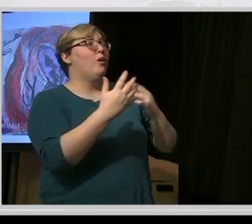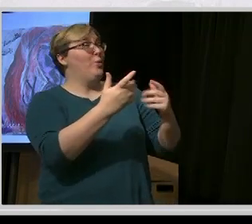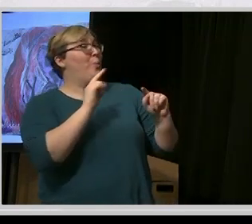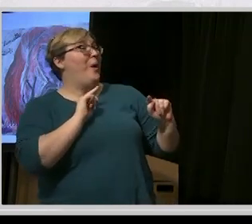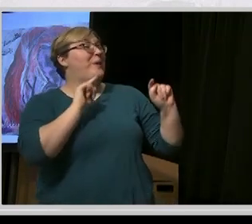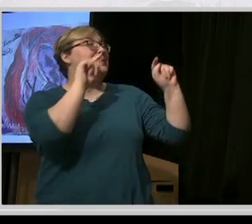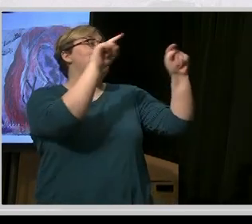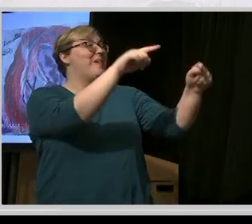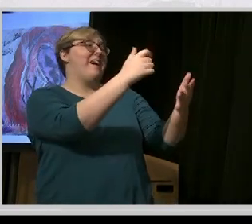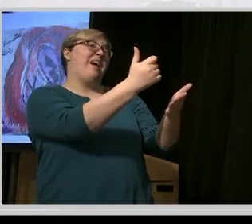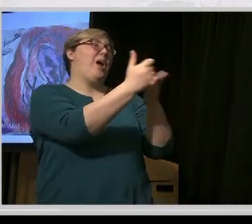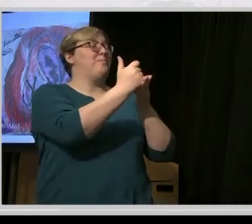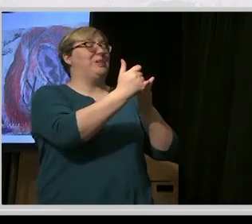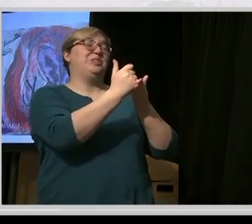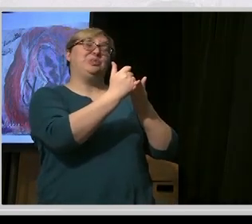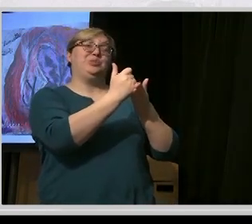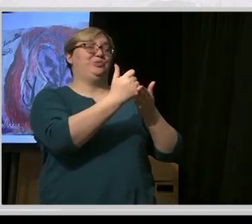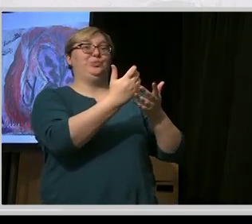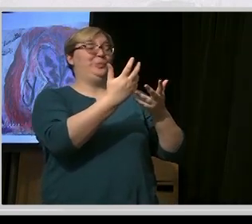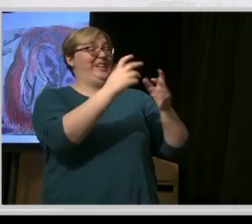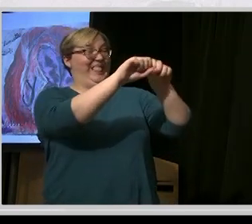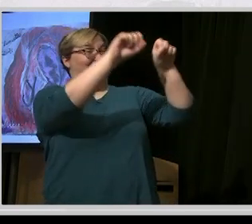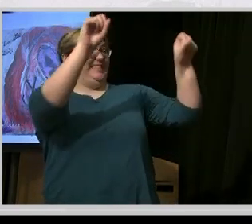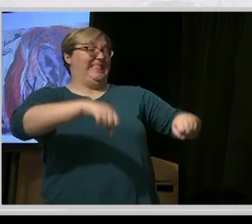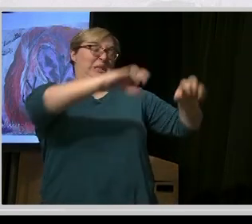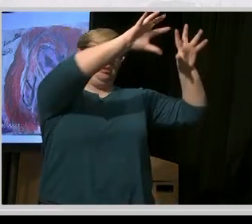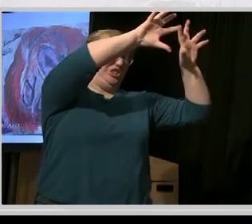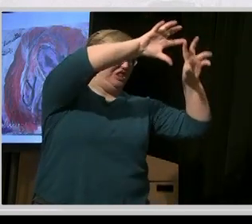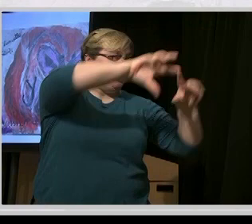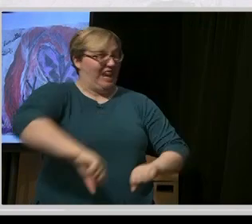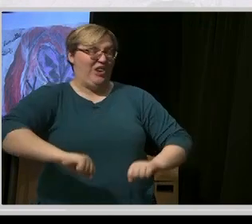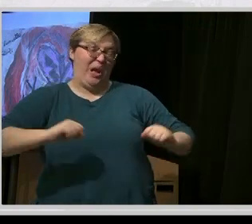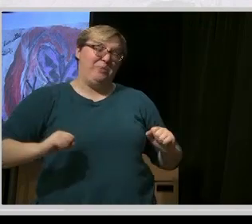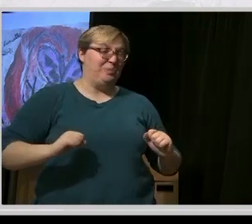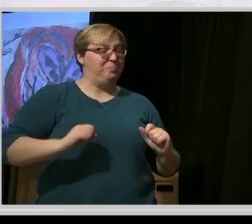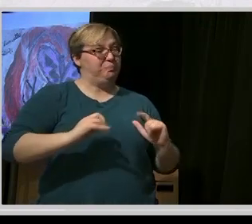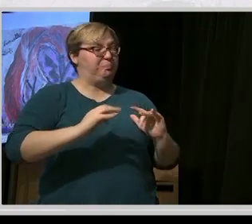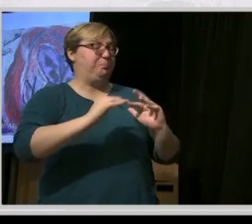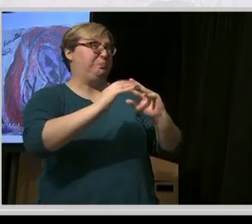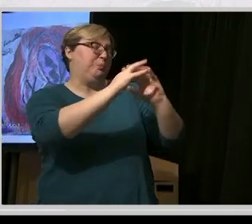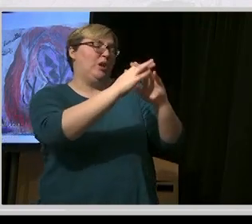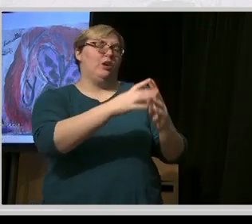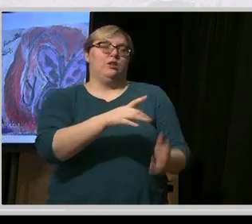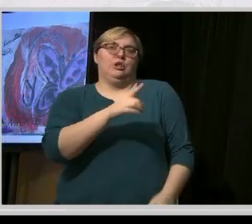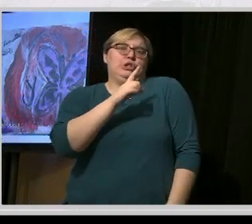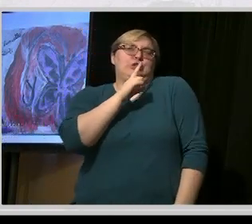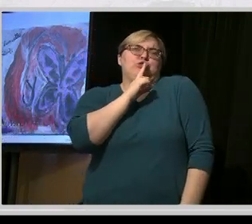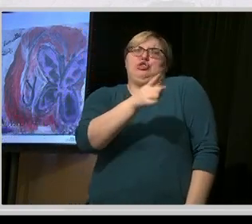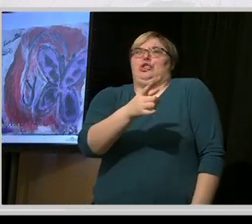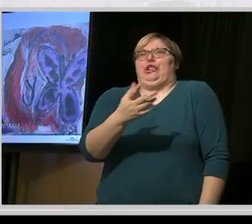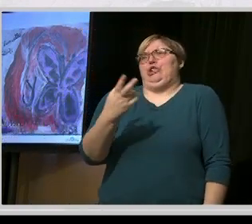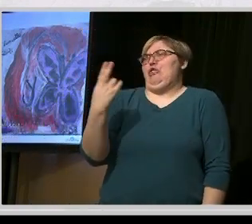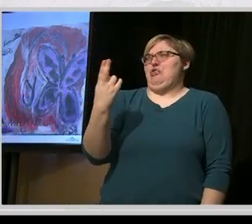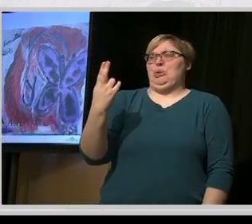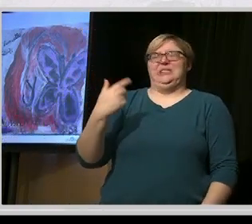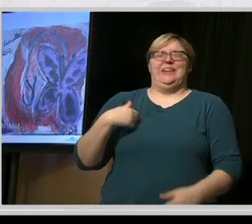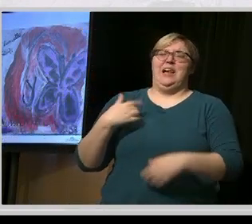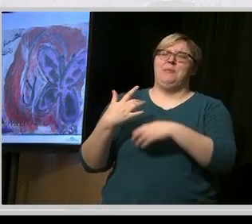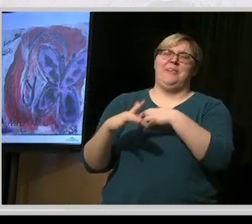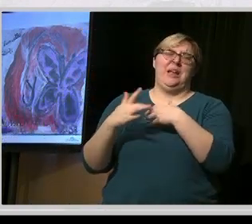rebuild the entire system? Sure, I'm not busy on Thursday. I'll pop out for Vancouver.